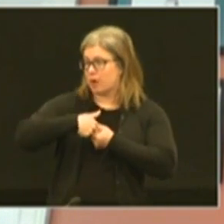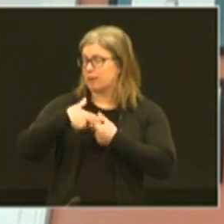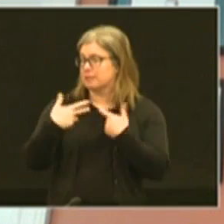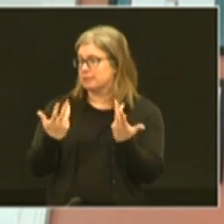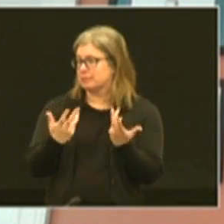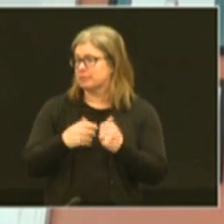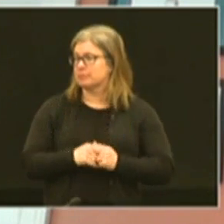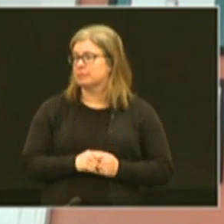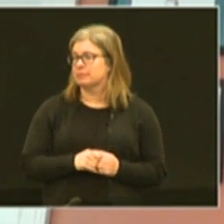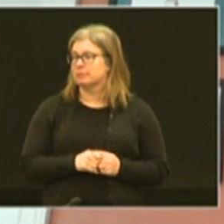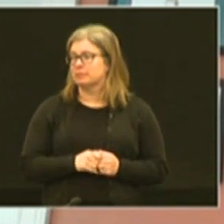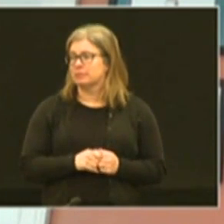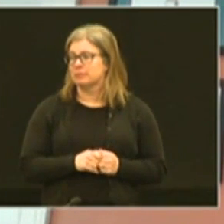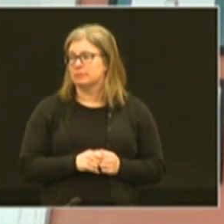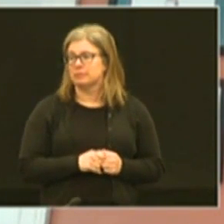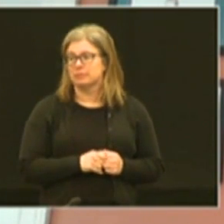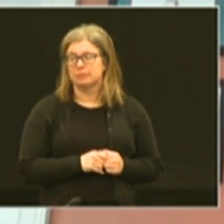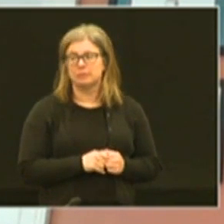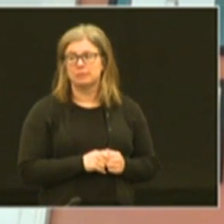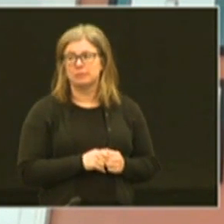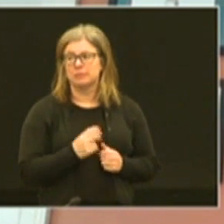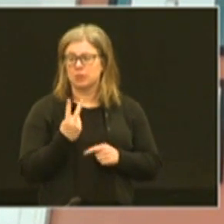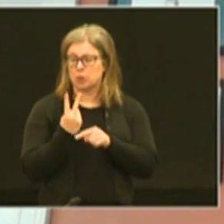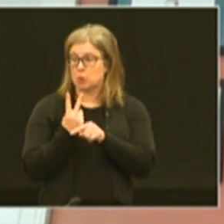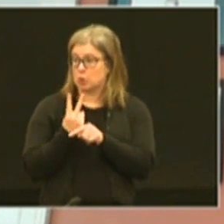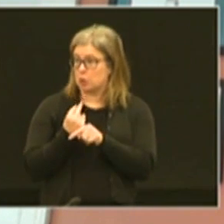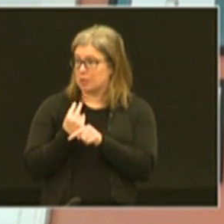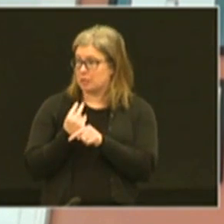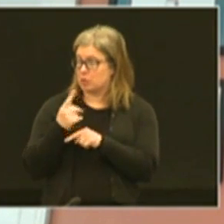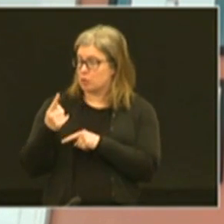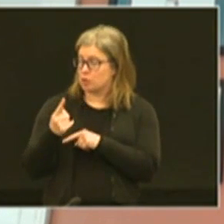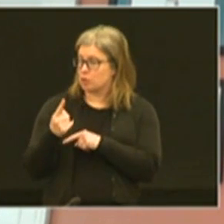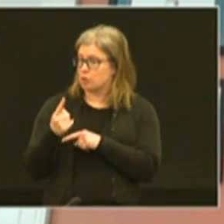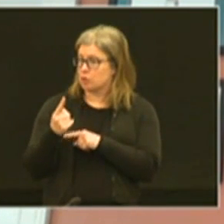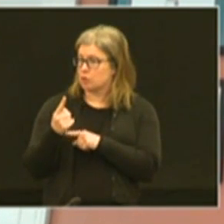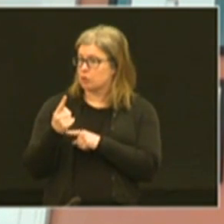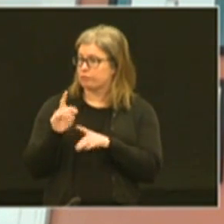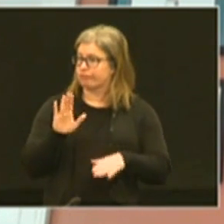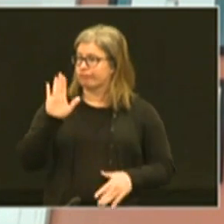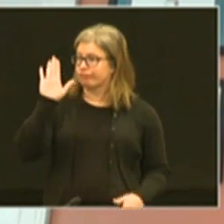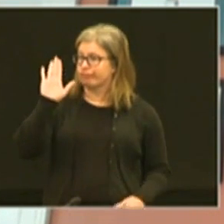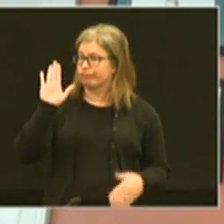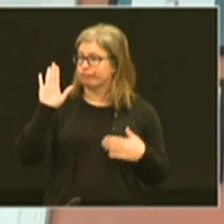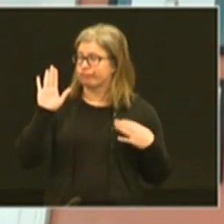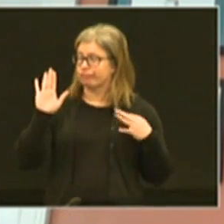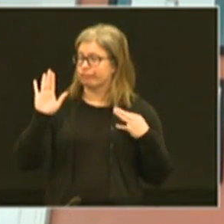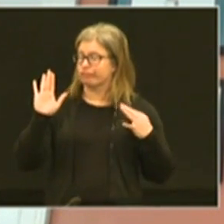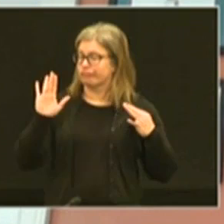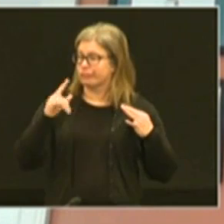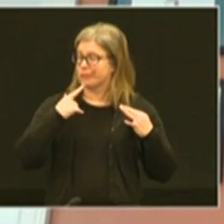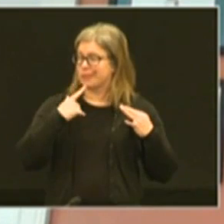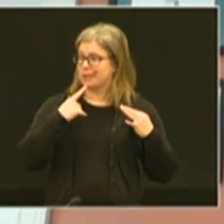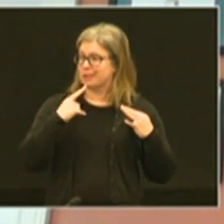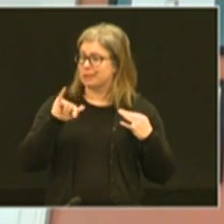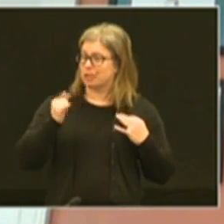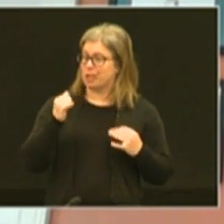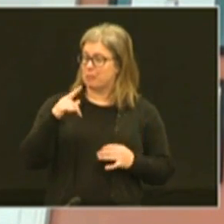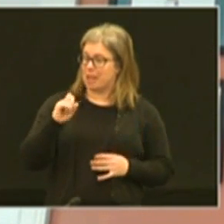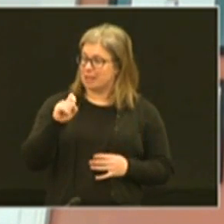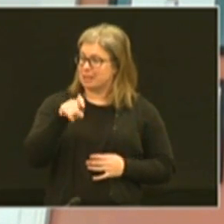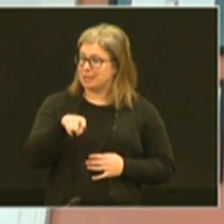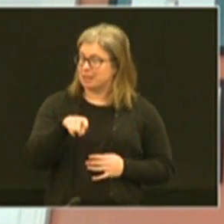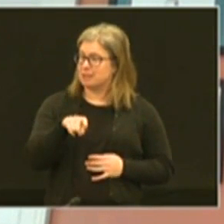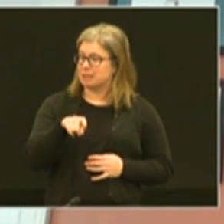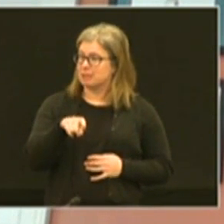us. Two years ago you kind of raised your hand and said JCPS